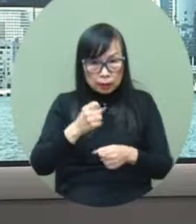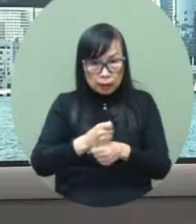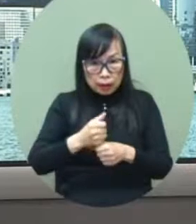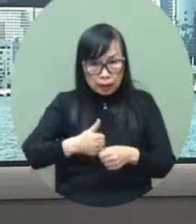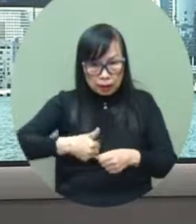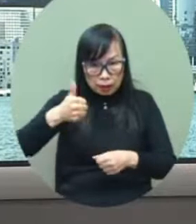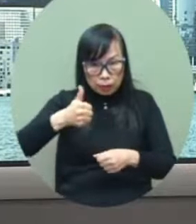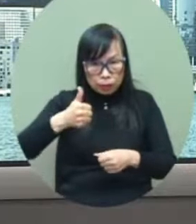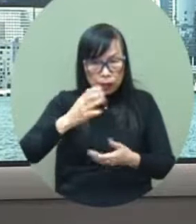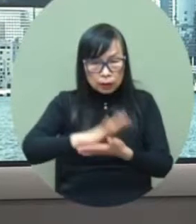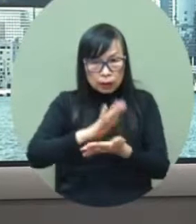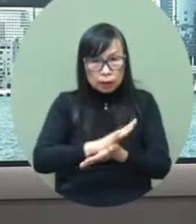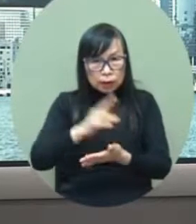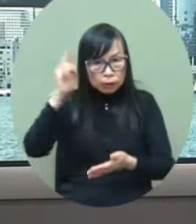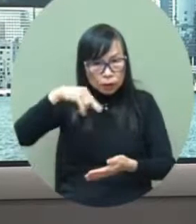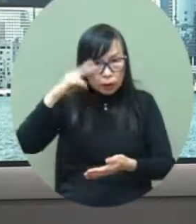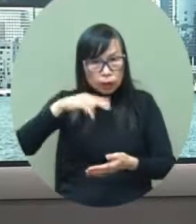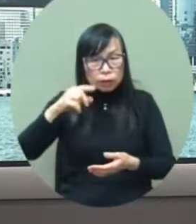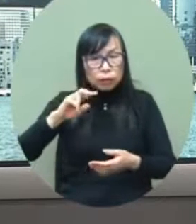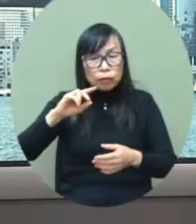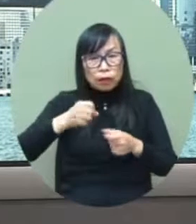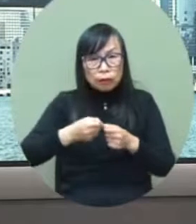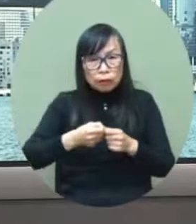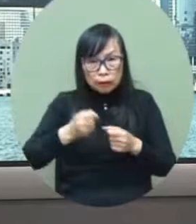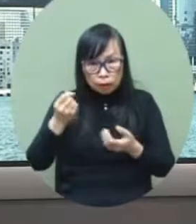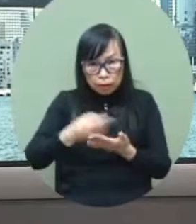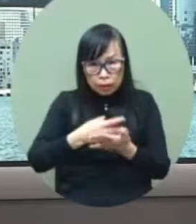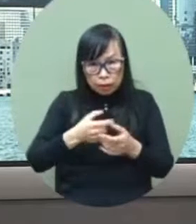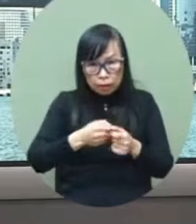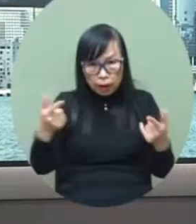regularize the tried and tested measures